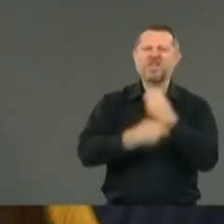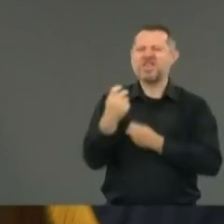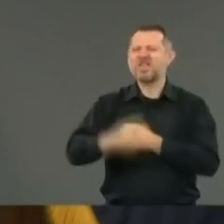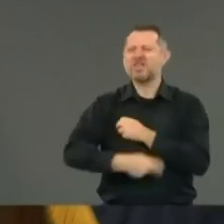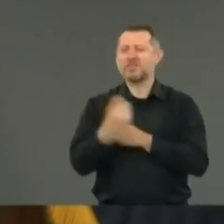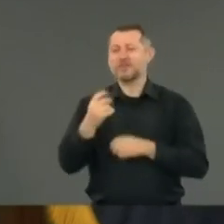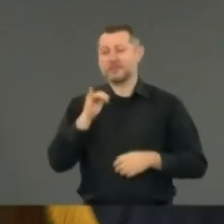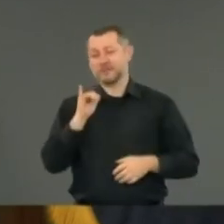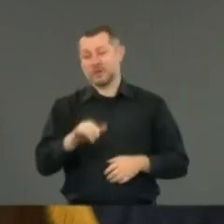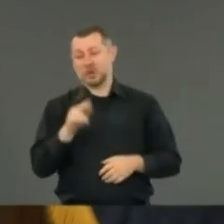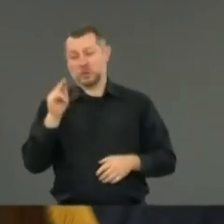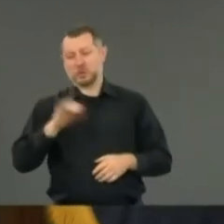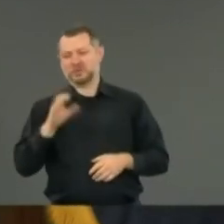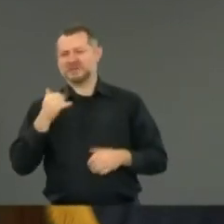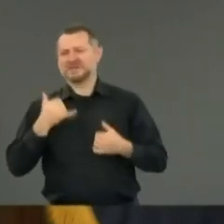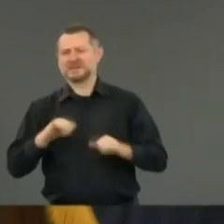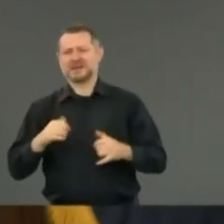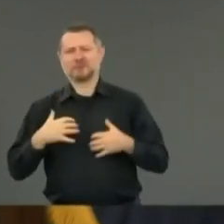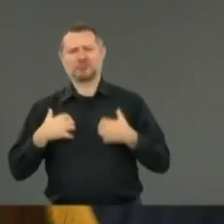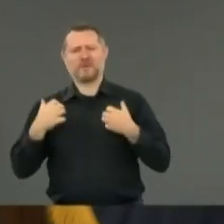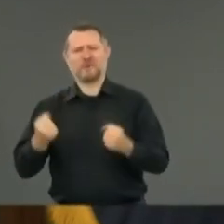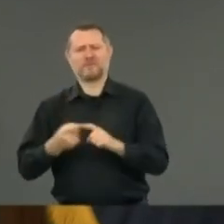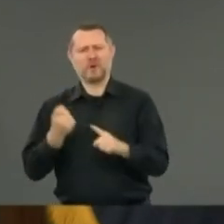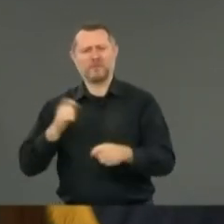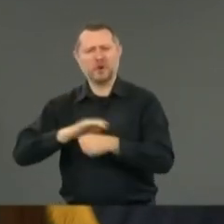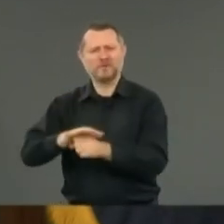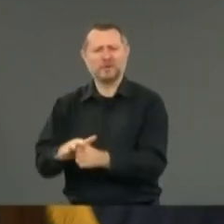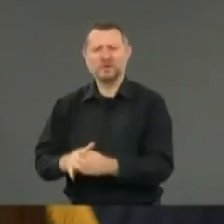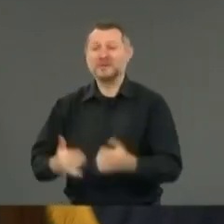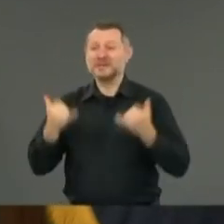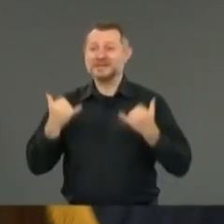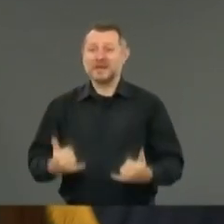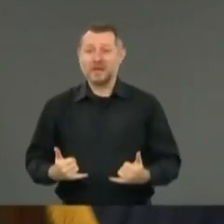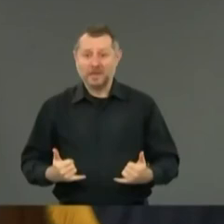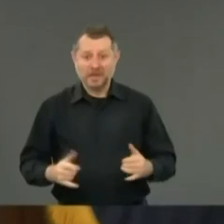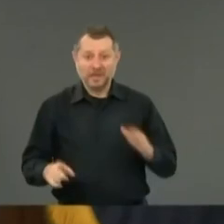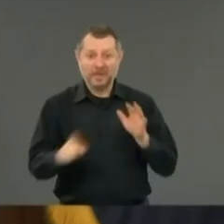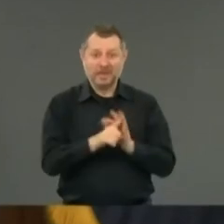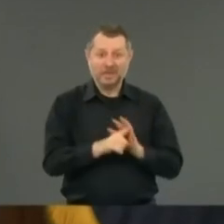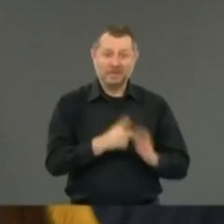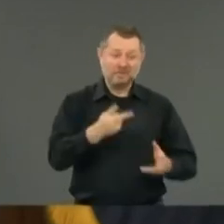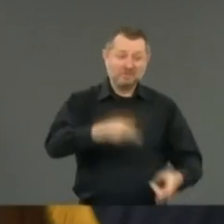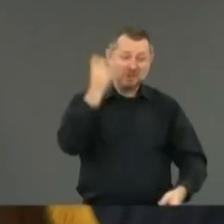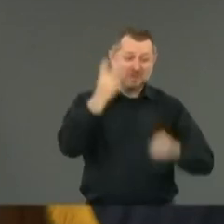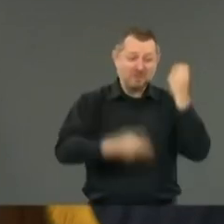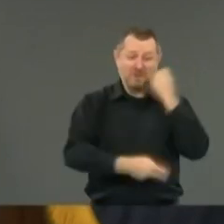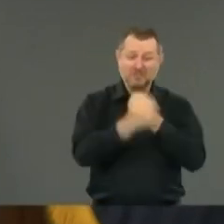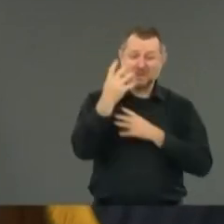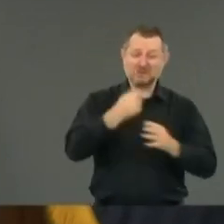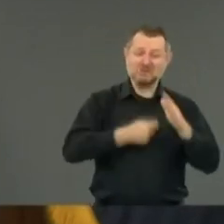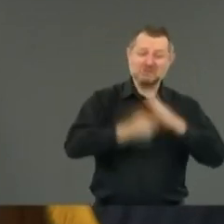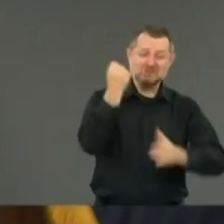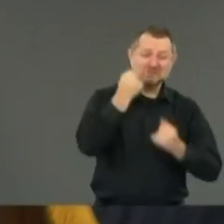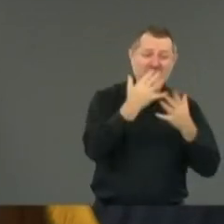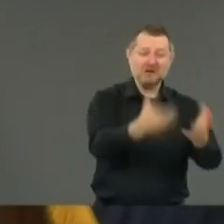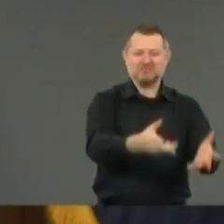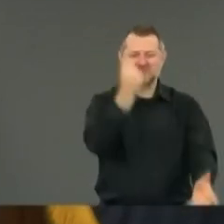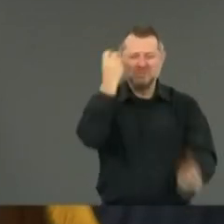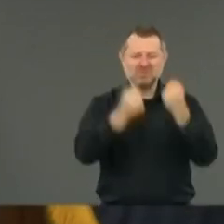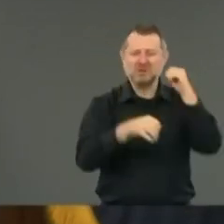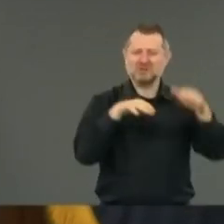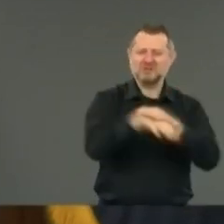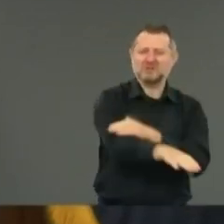virus. And now you have this night of looting that, I'm telling you, shook